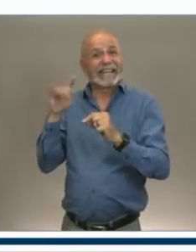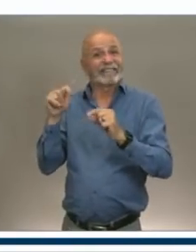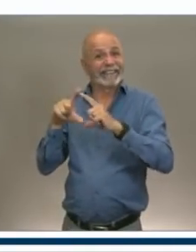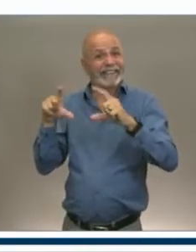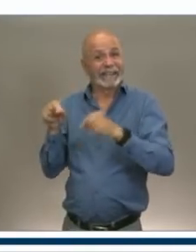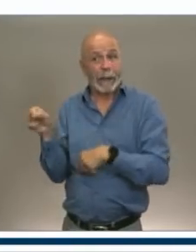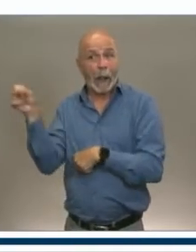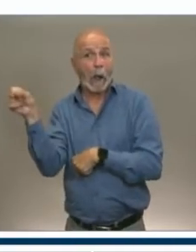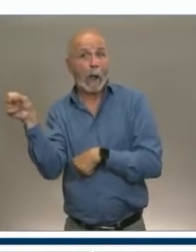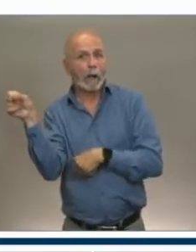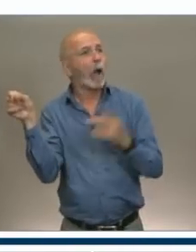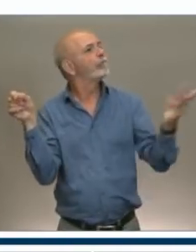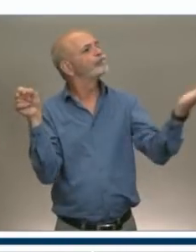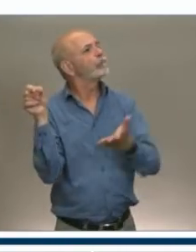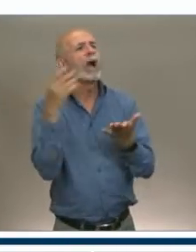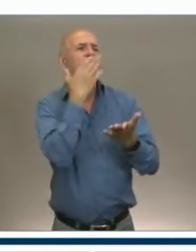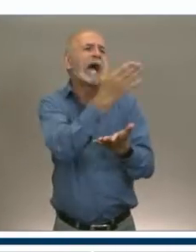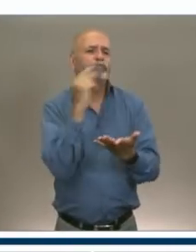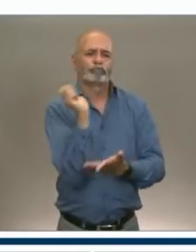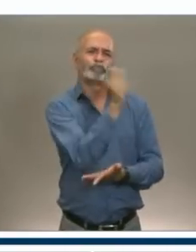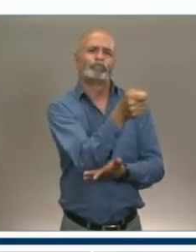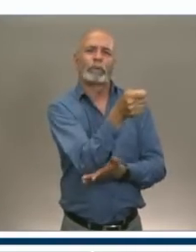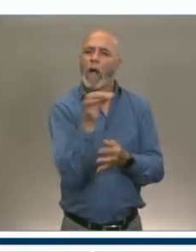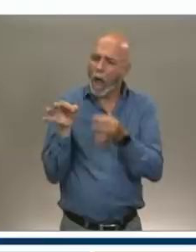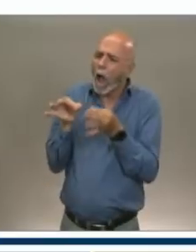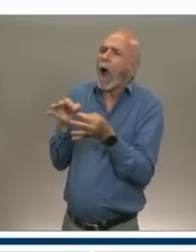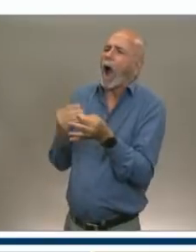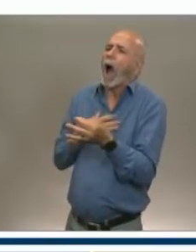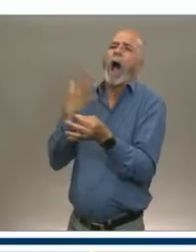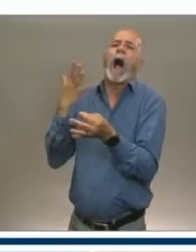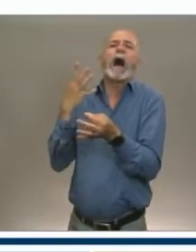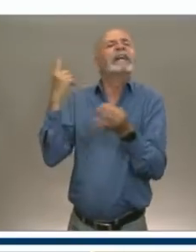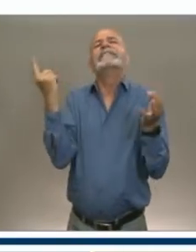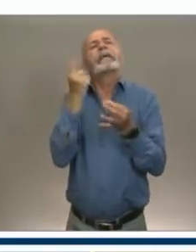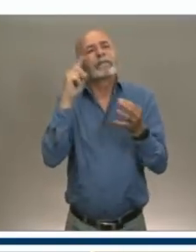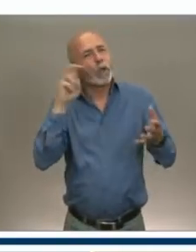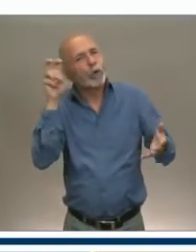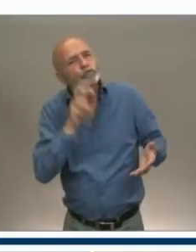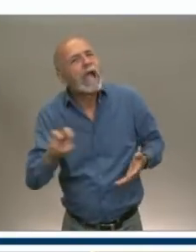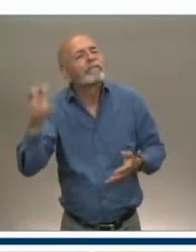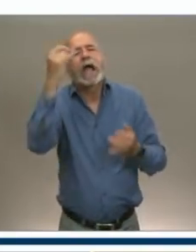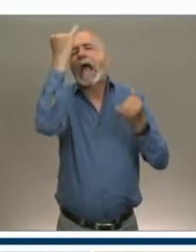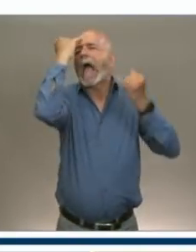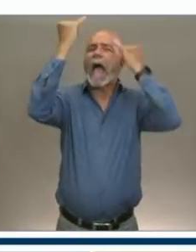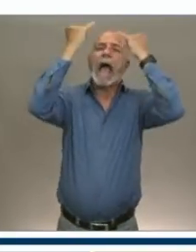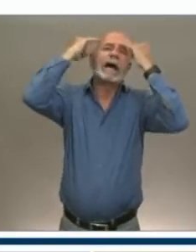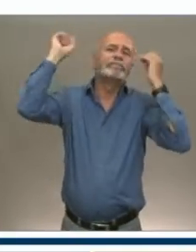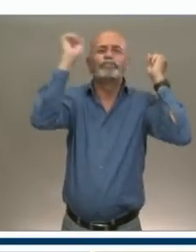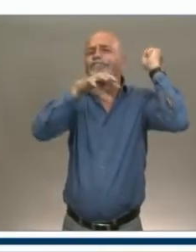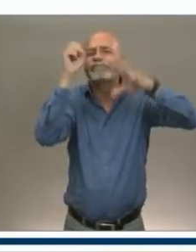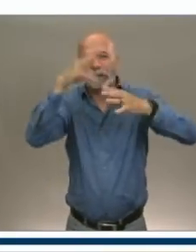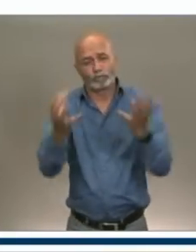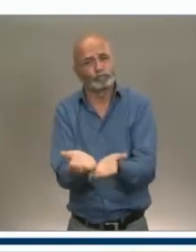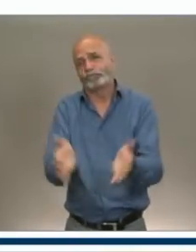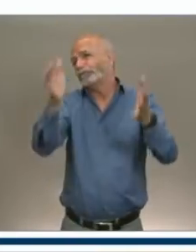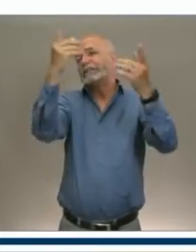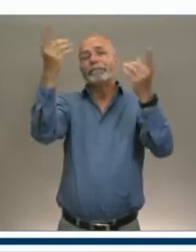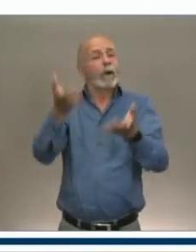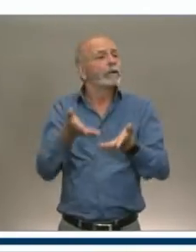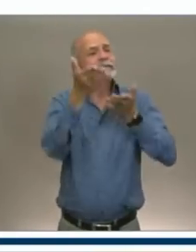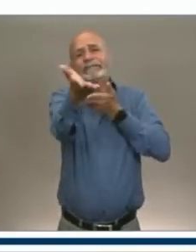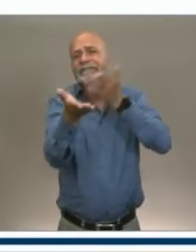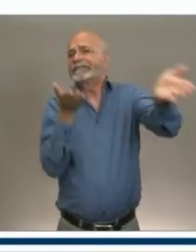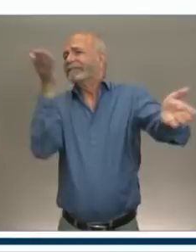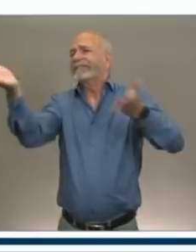with other tourism operators. So they were looking at putting a complete package together and seeing and trying to attract